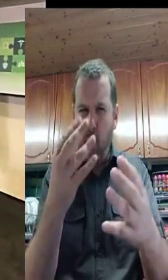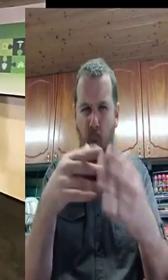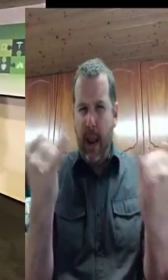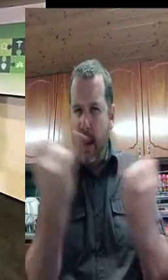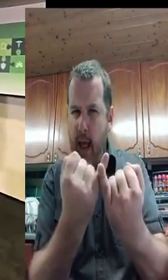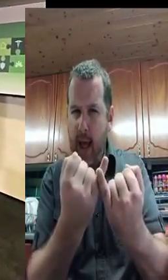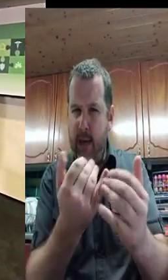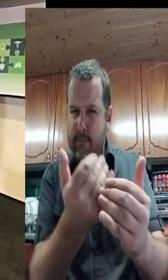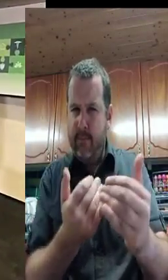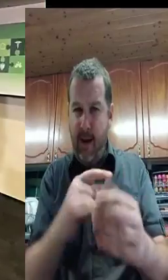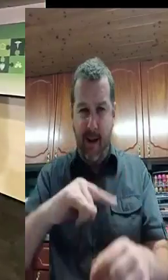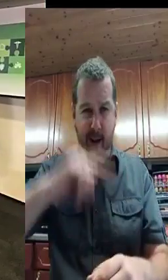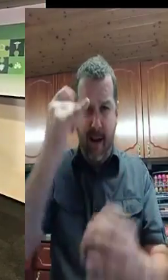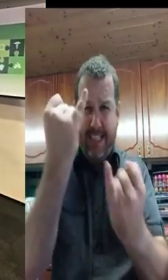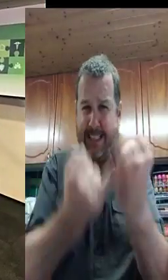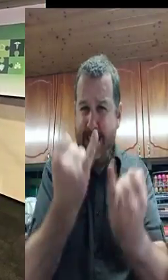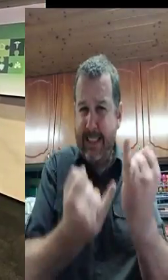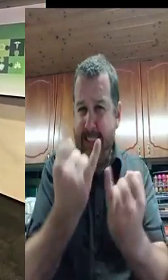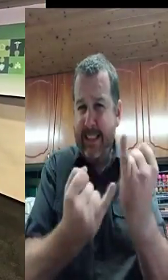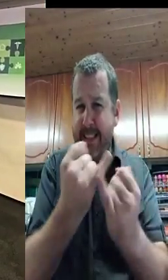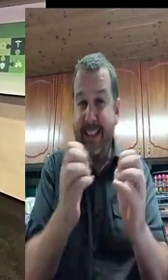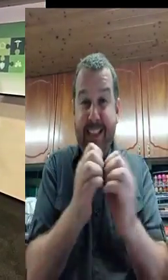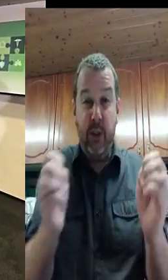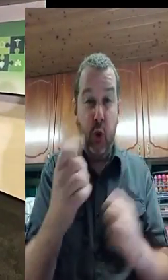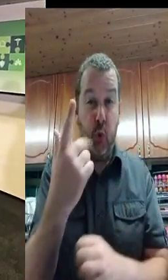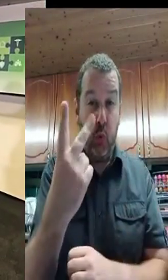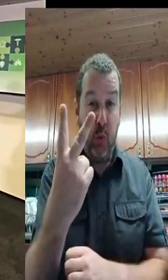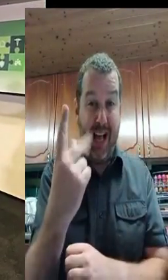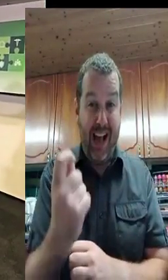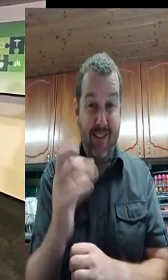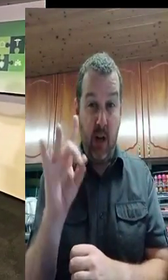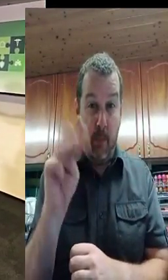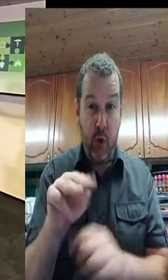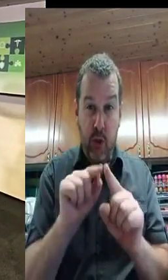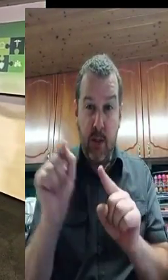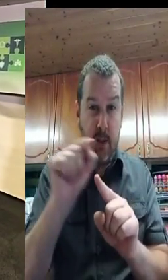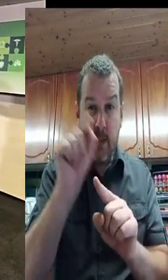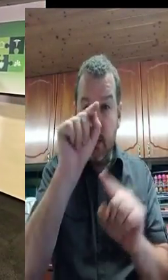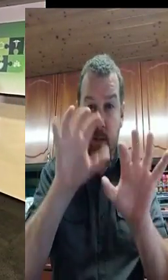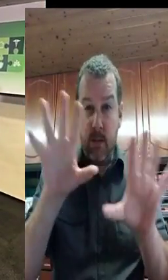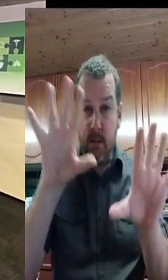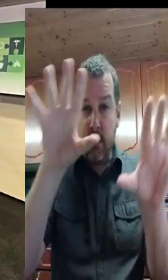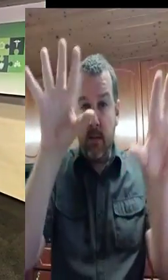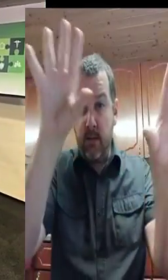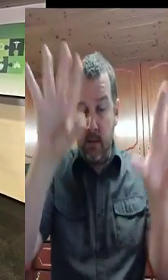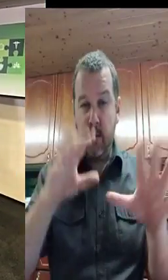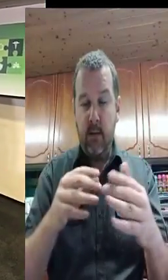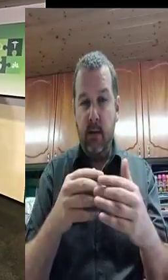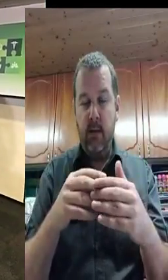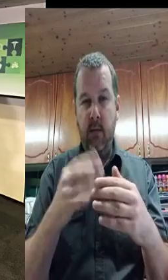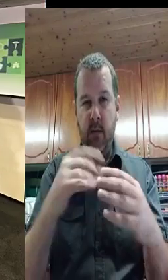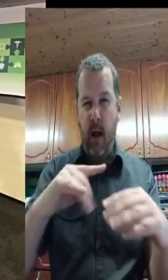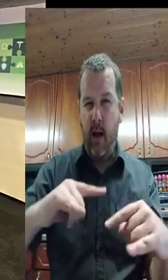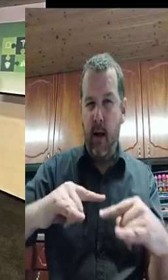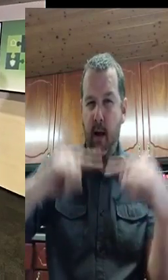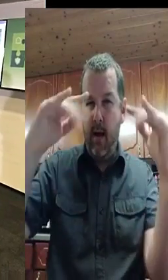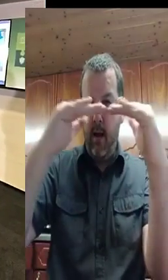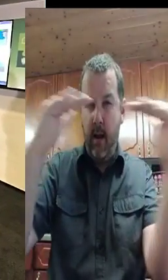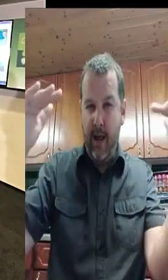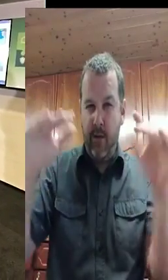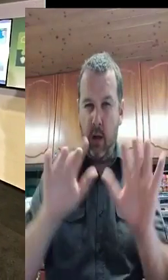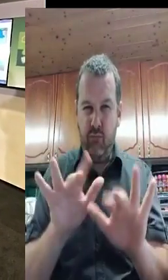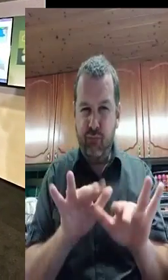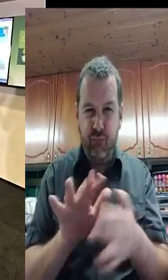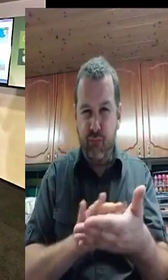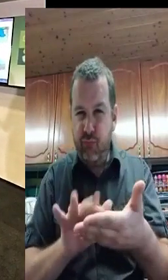I'll just run that sequence through. And, the legend here are the winds. So, you know, you're